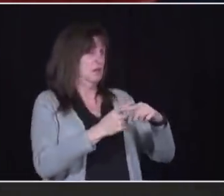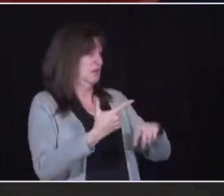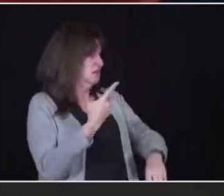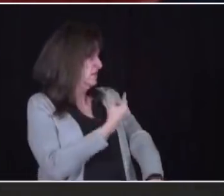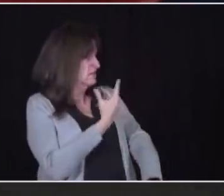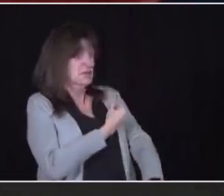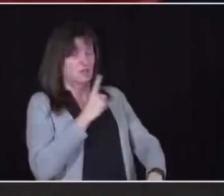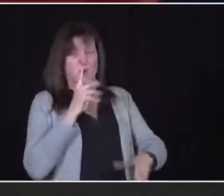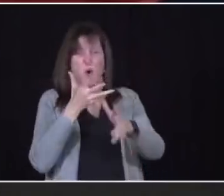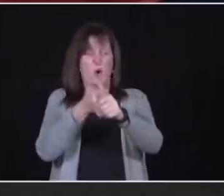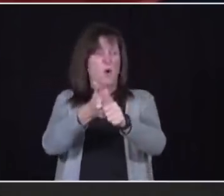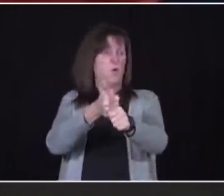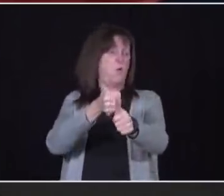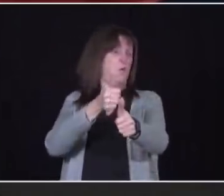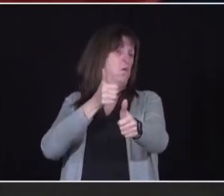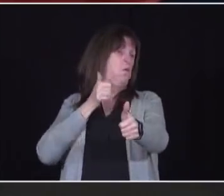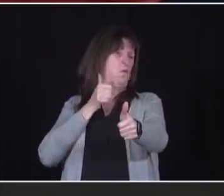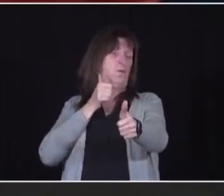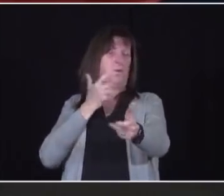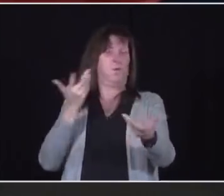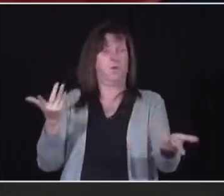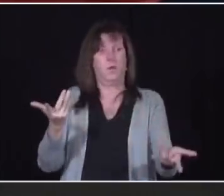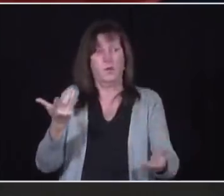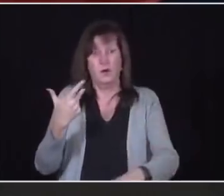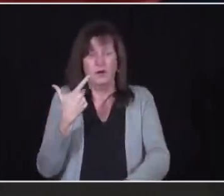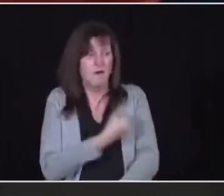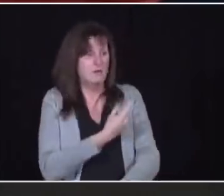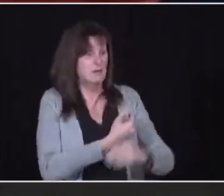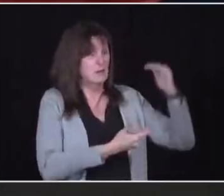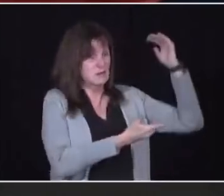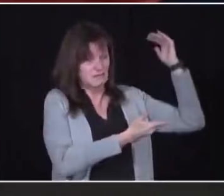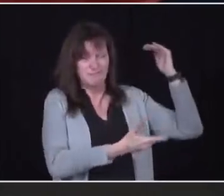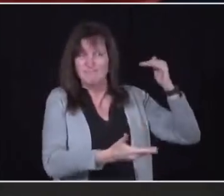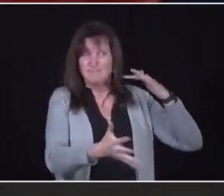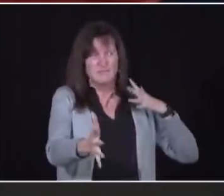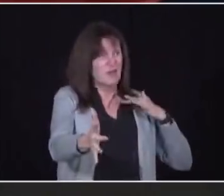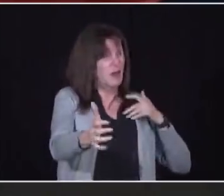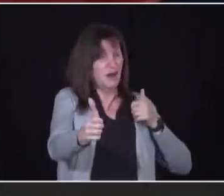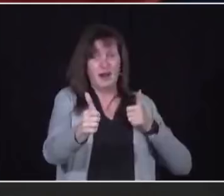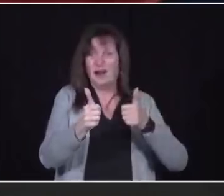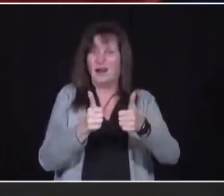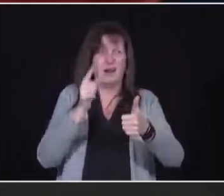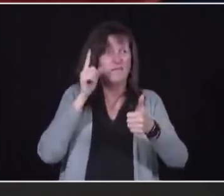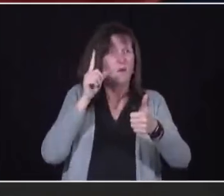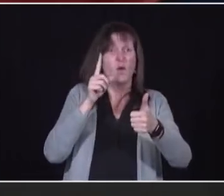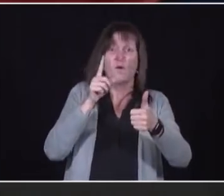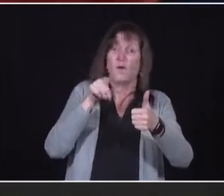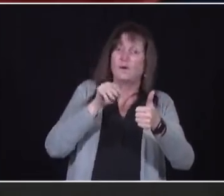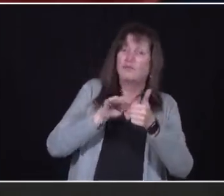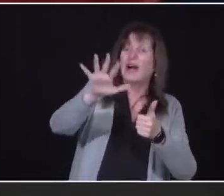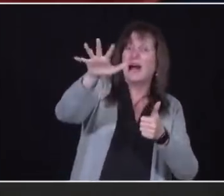has not kept up with the spread of the new COVID variants. We are on our heels,